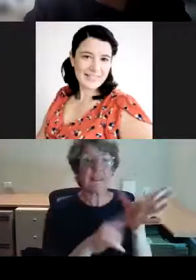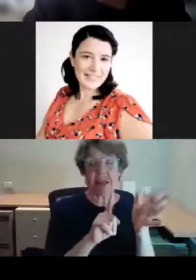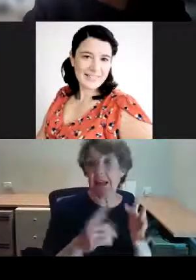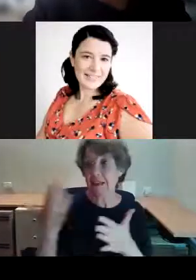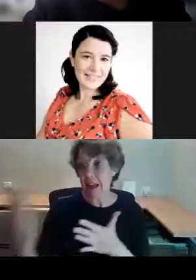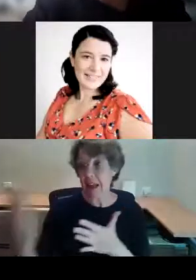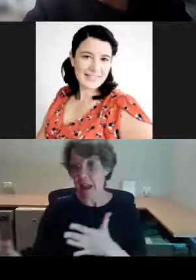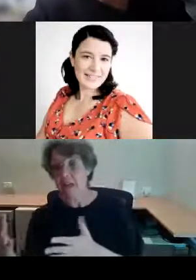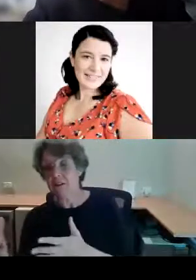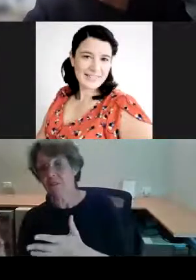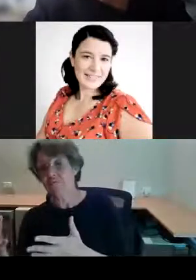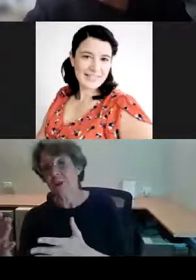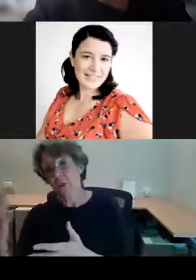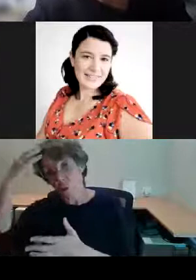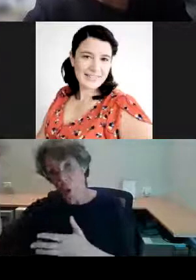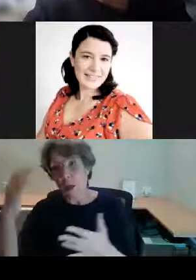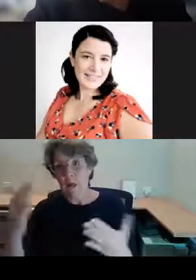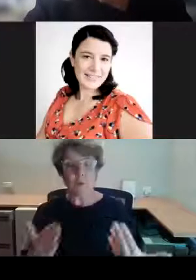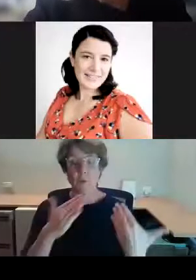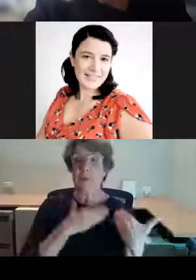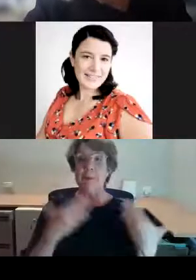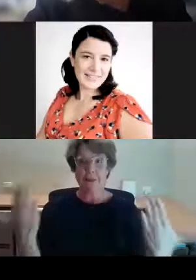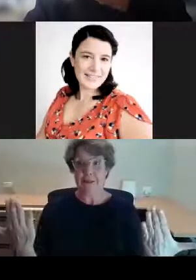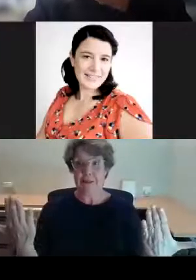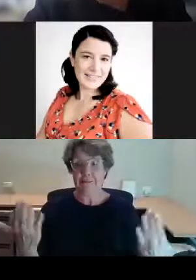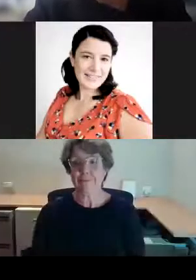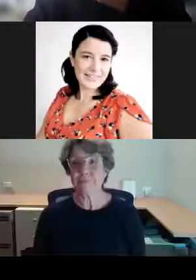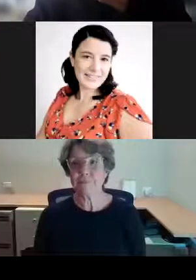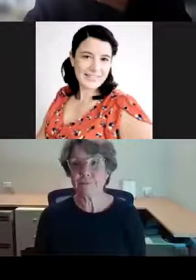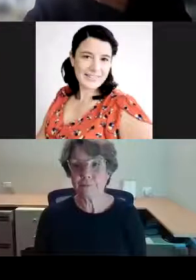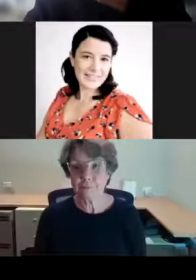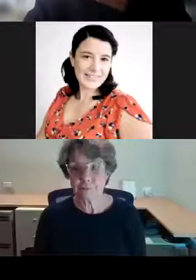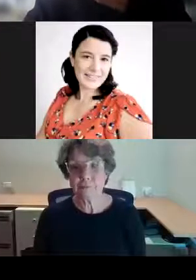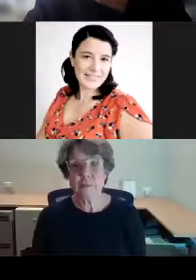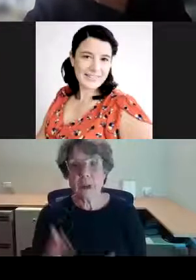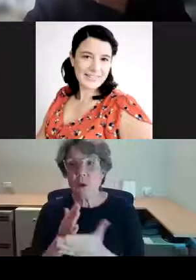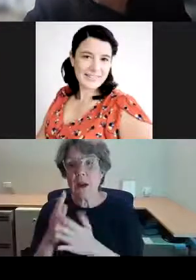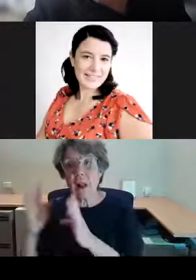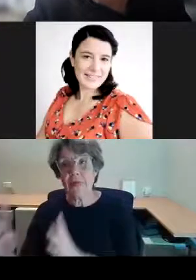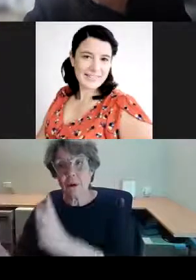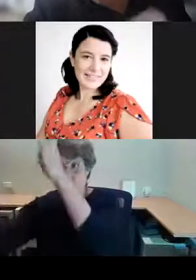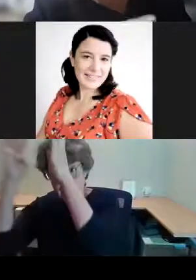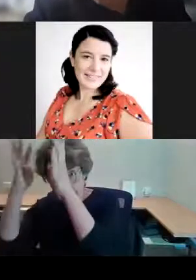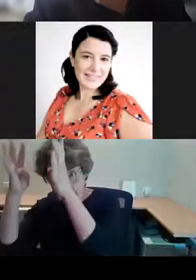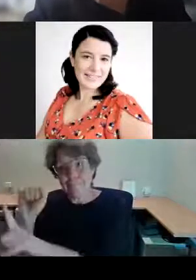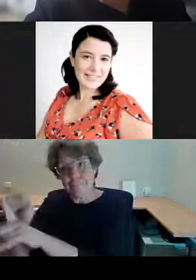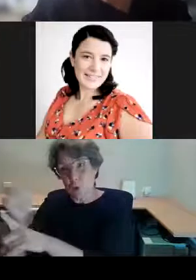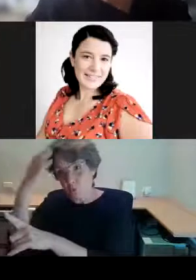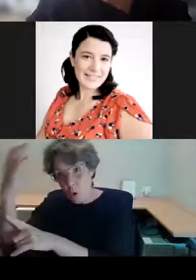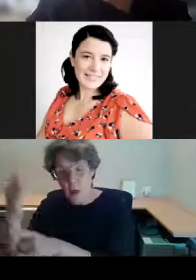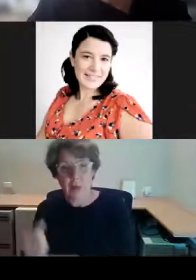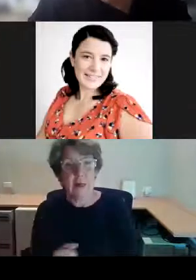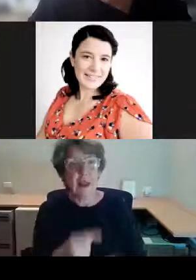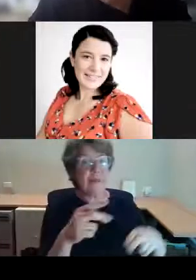as, as the figure of royalty and the policies and the houses of